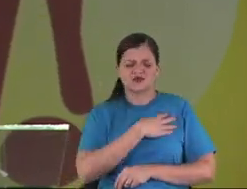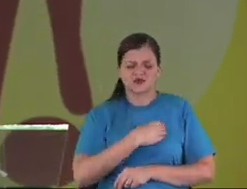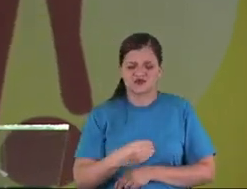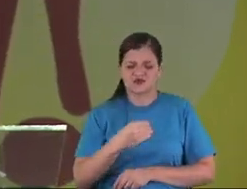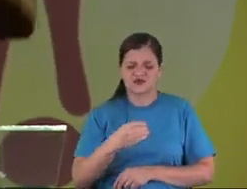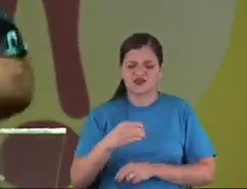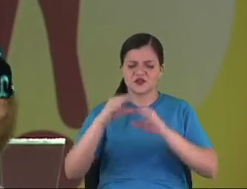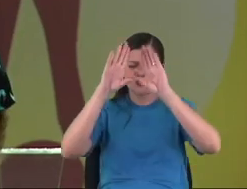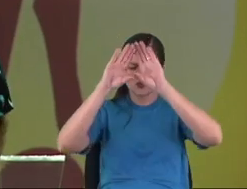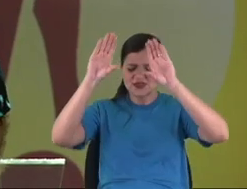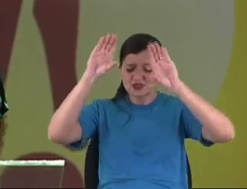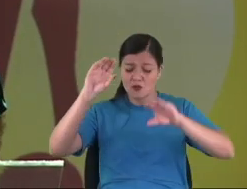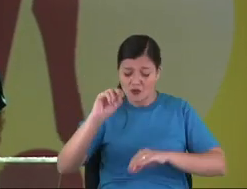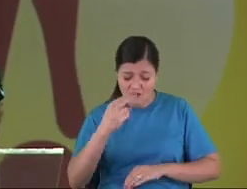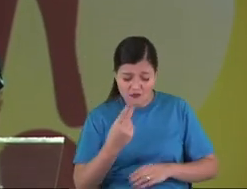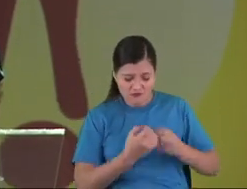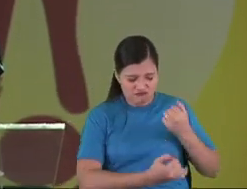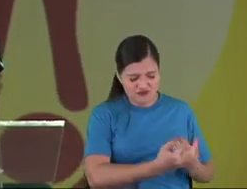and decide